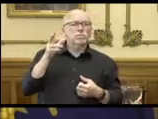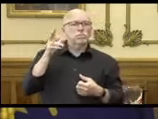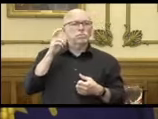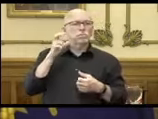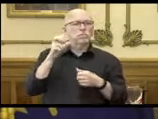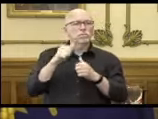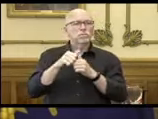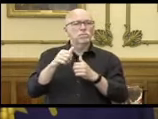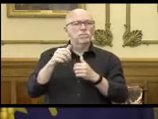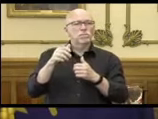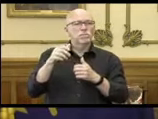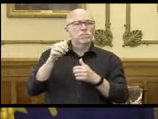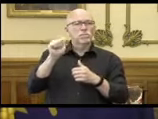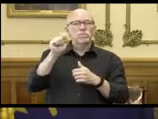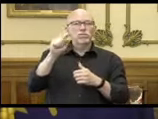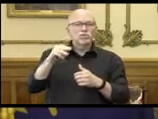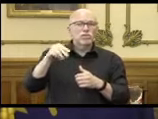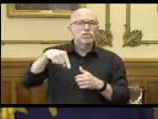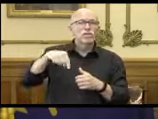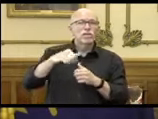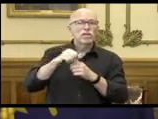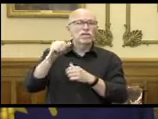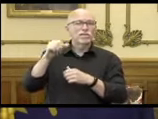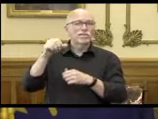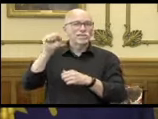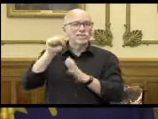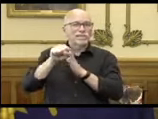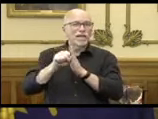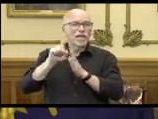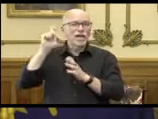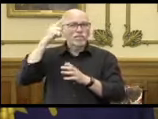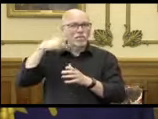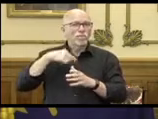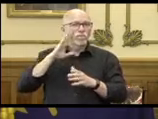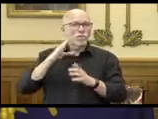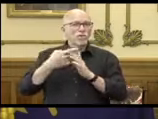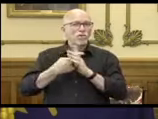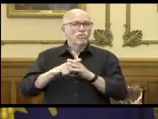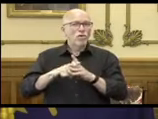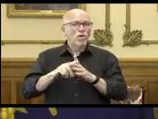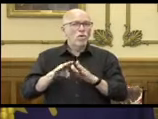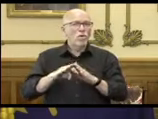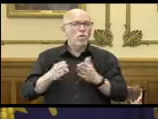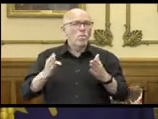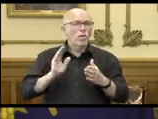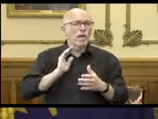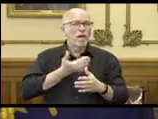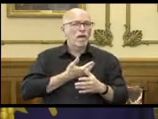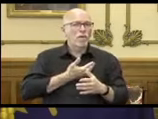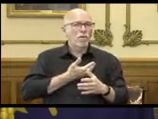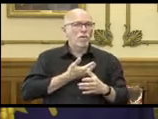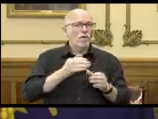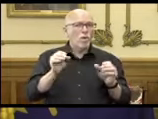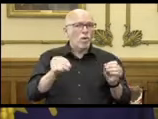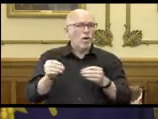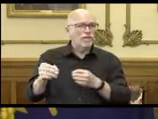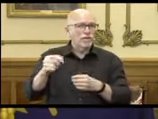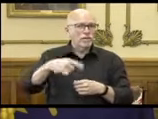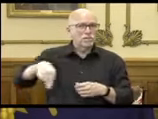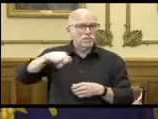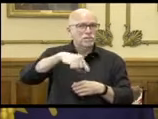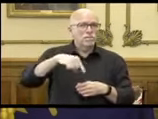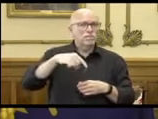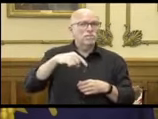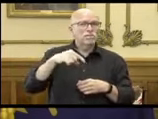administration, in state government, we'll start to open up our offices beyond